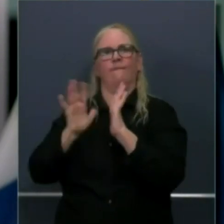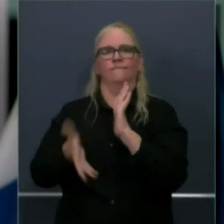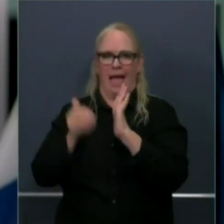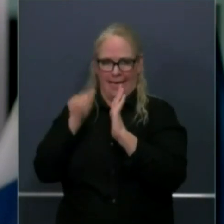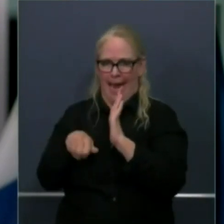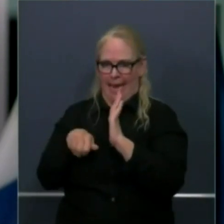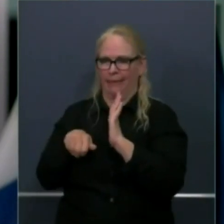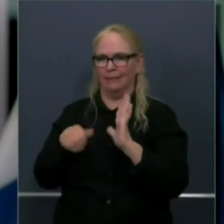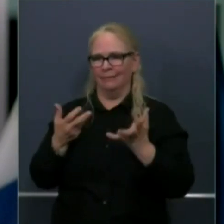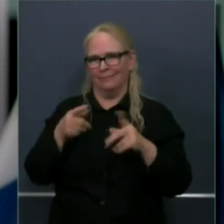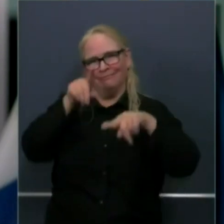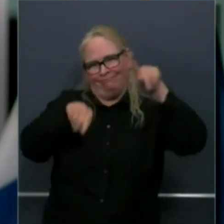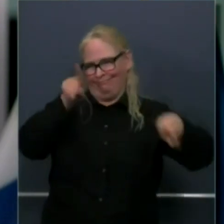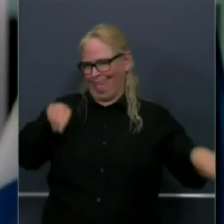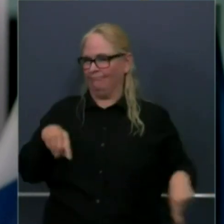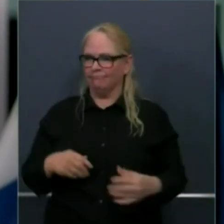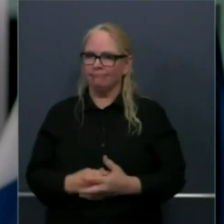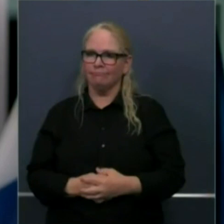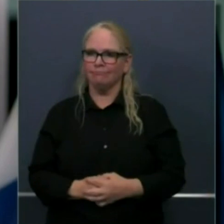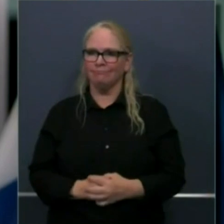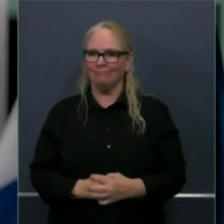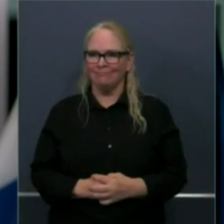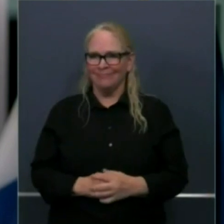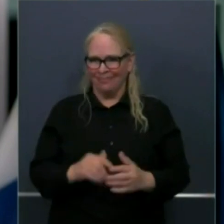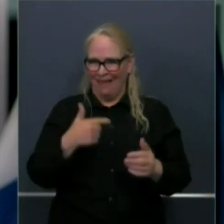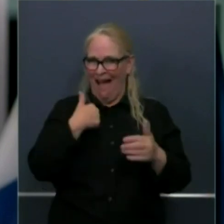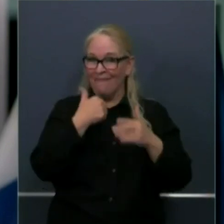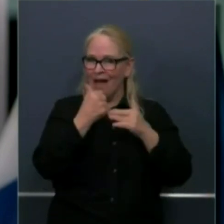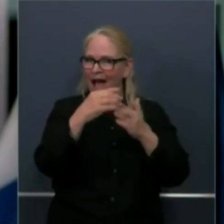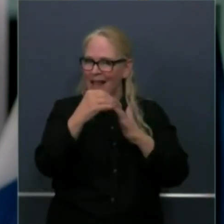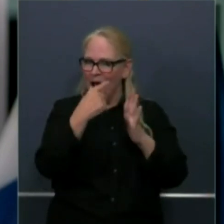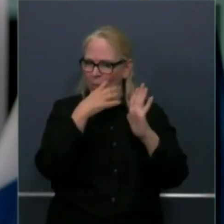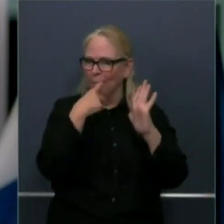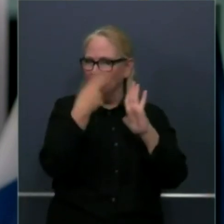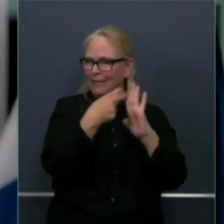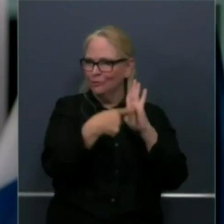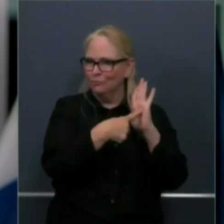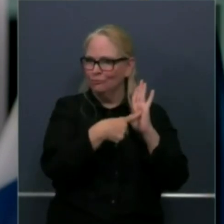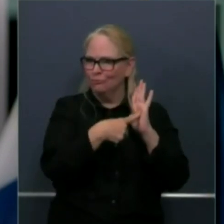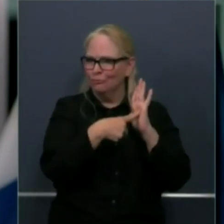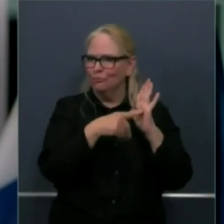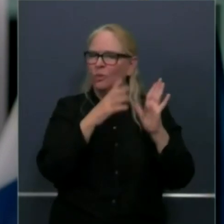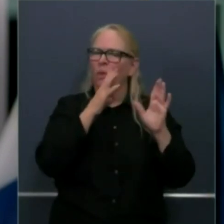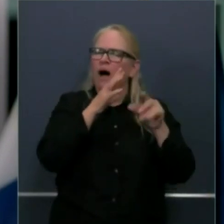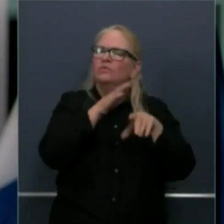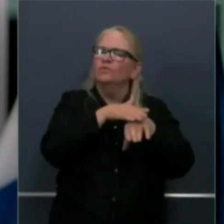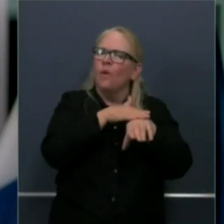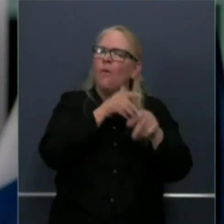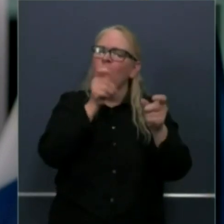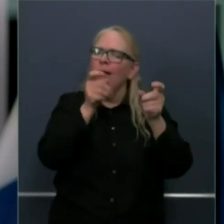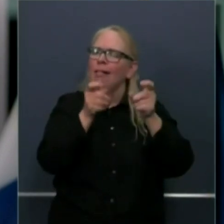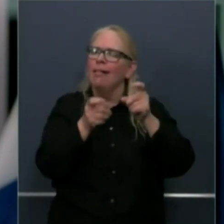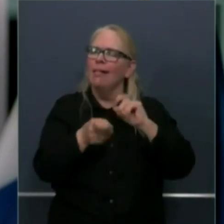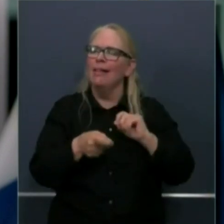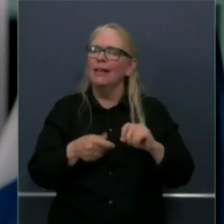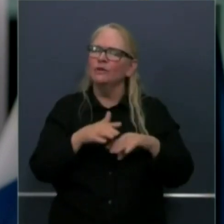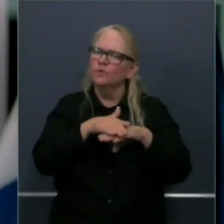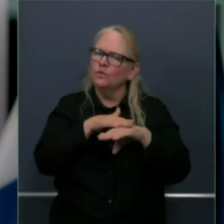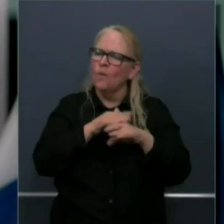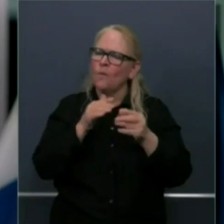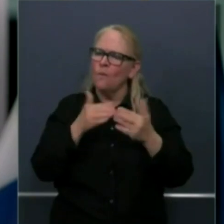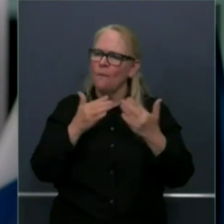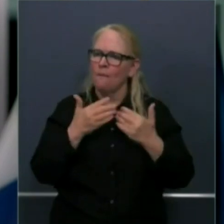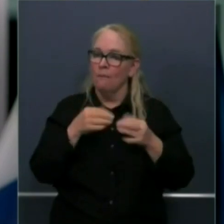spirit. And that's what I hope you should expect over the course of the next number of weeks. And then always looking at those trend lines as it relates to